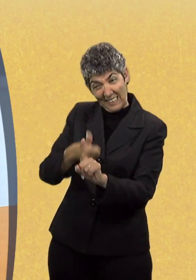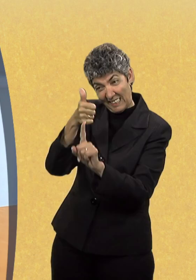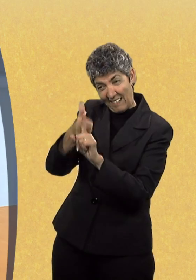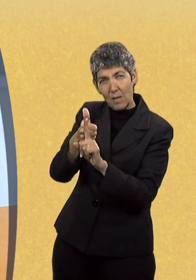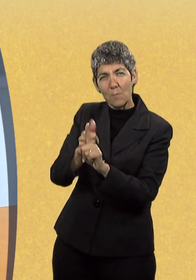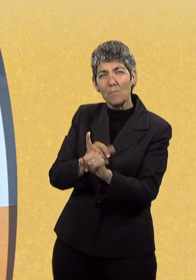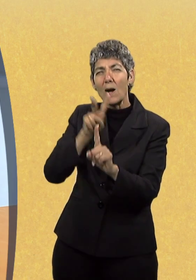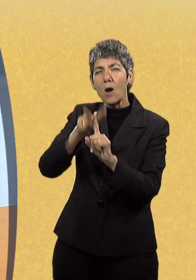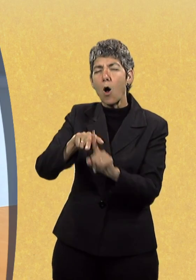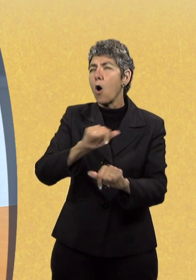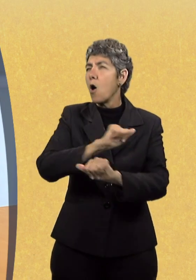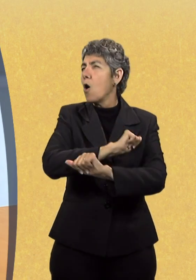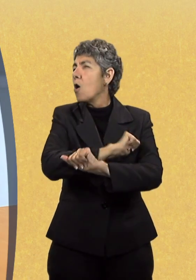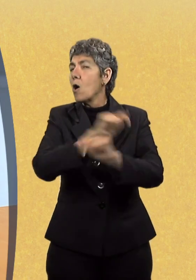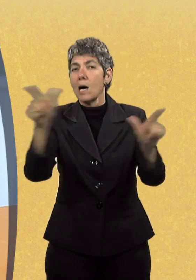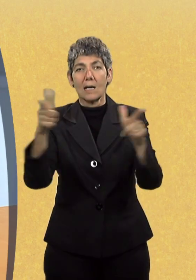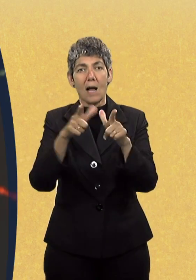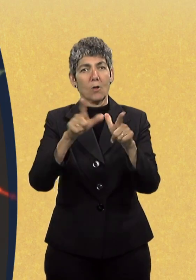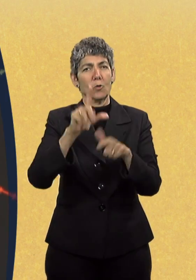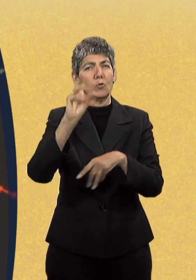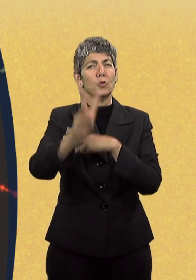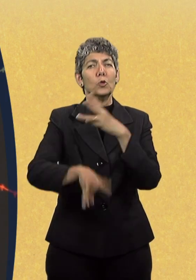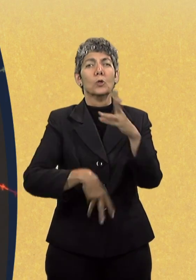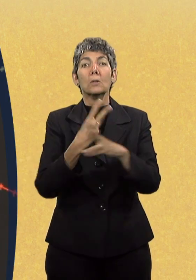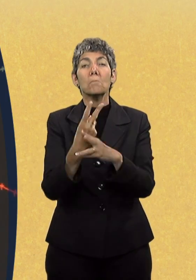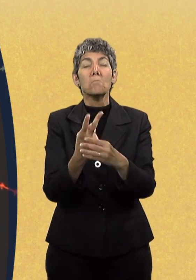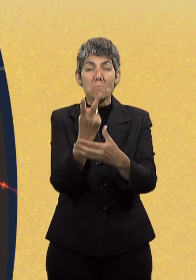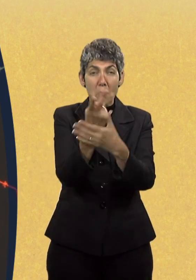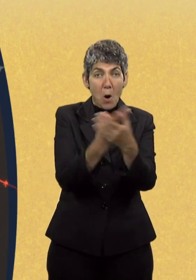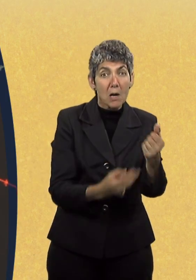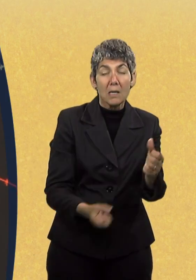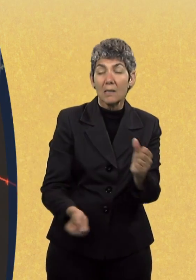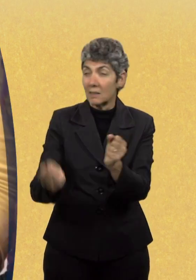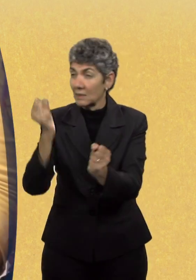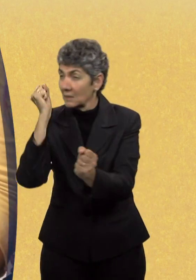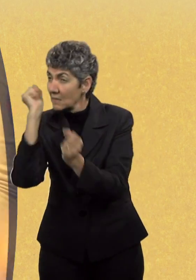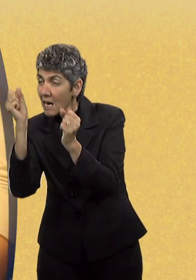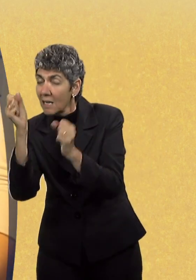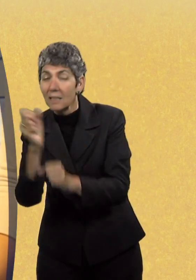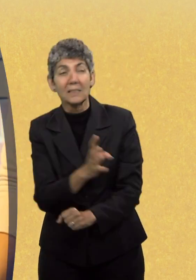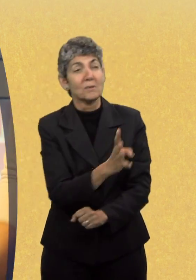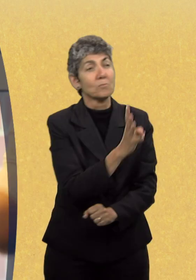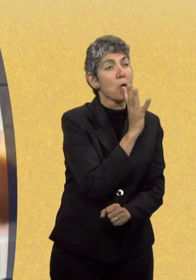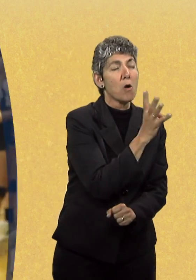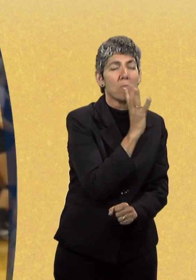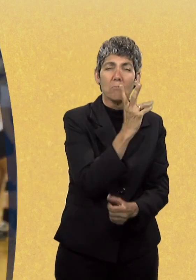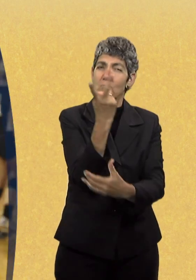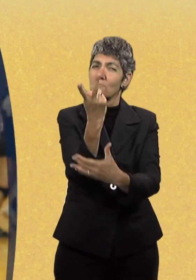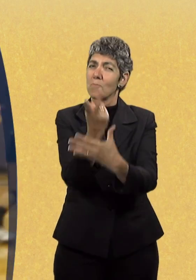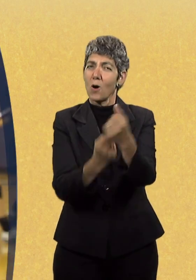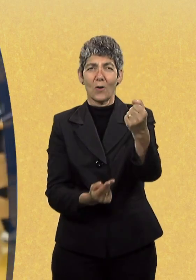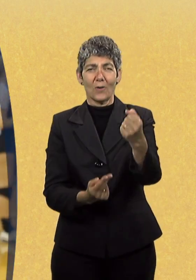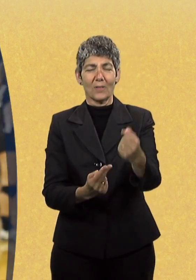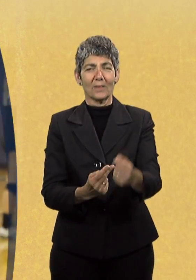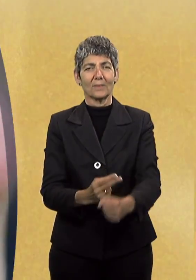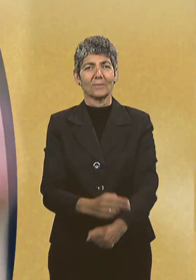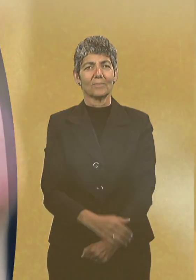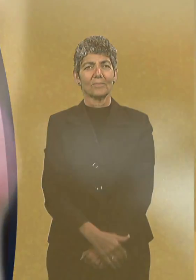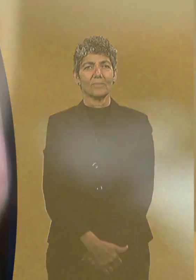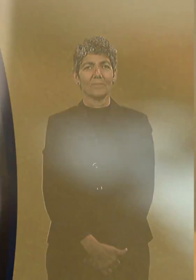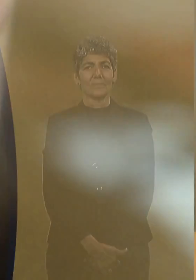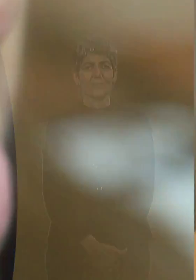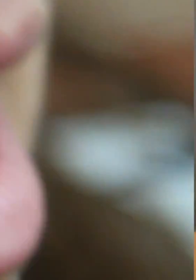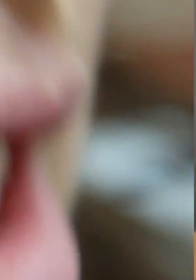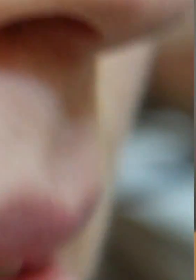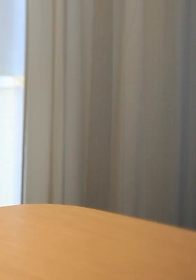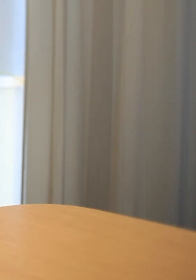know is dedicated to temporal patterning, temporal patterning that's true of all world languages, sign language and